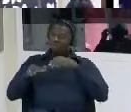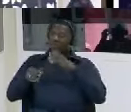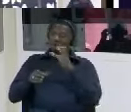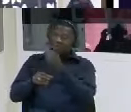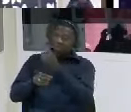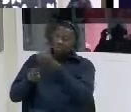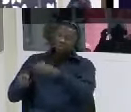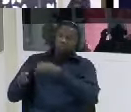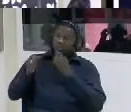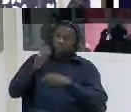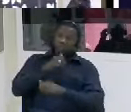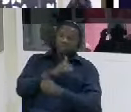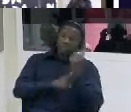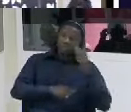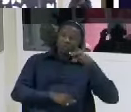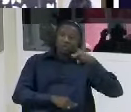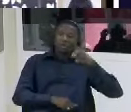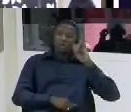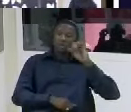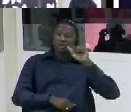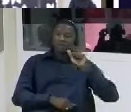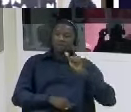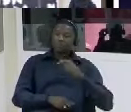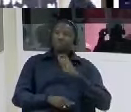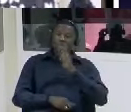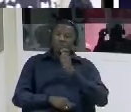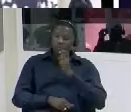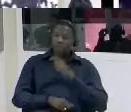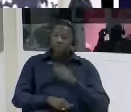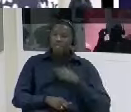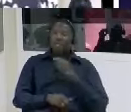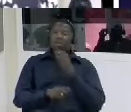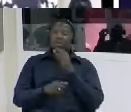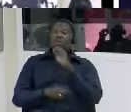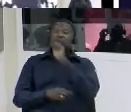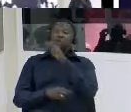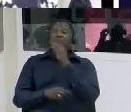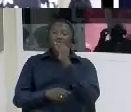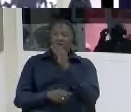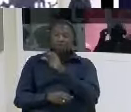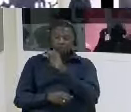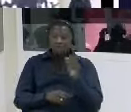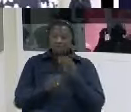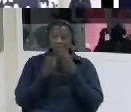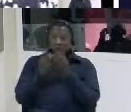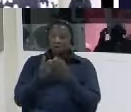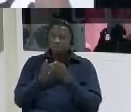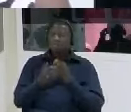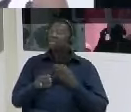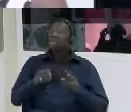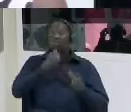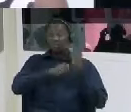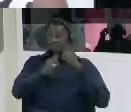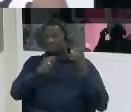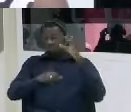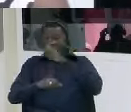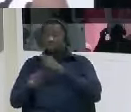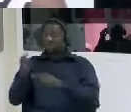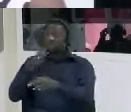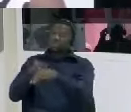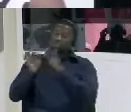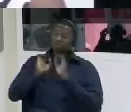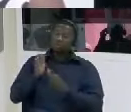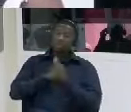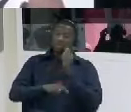individual and tortured you that is that was how they do it can you tell us if you remember